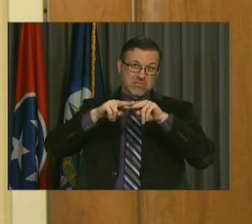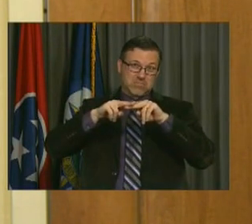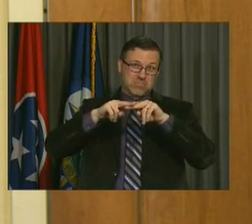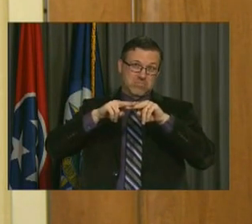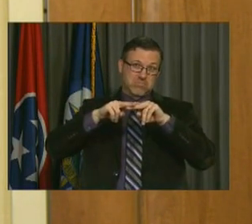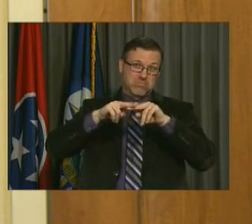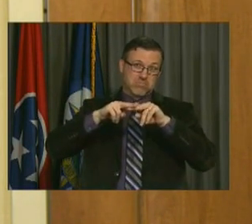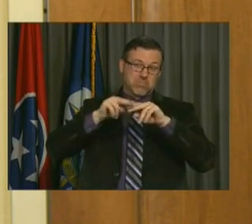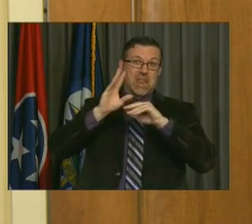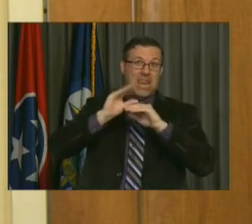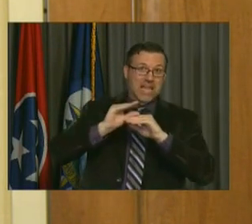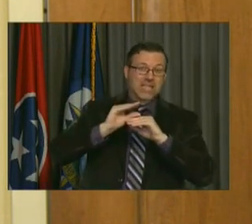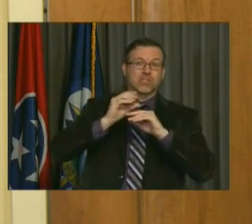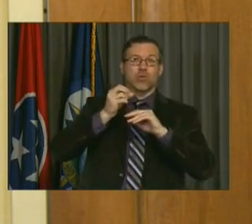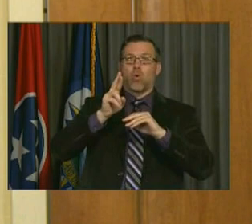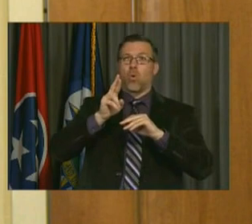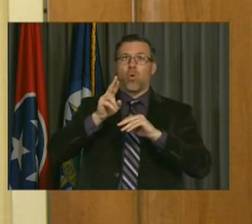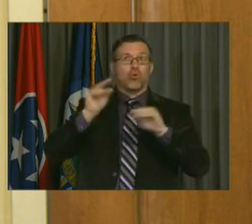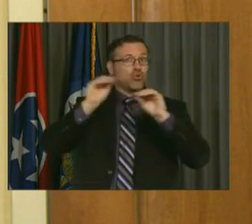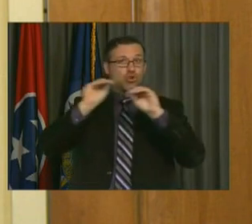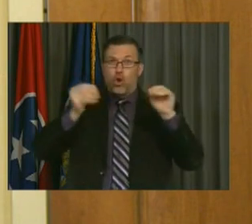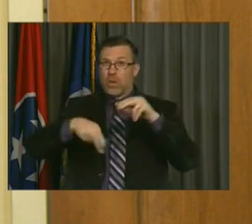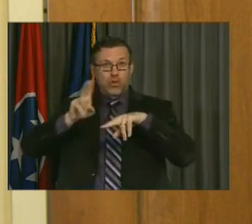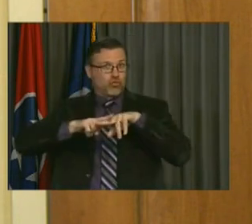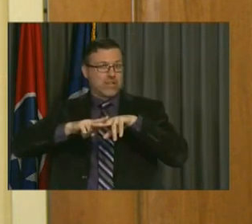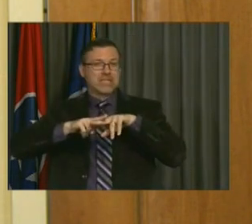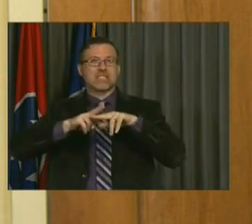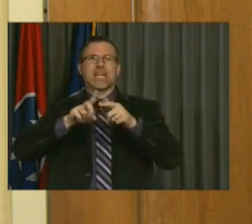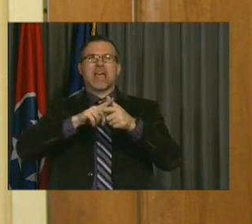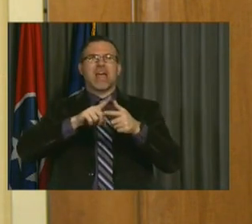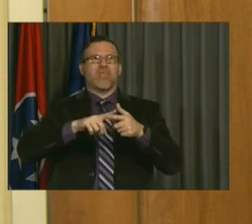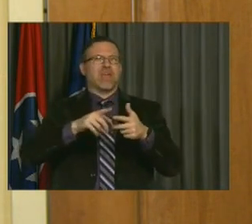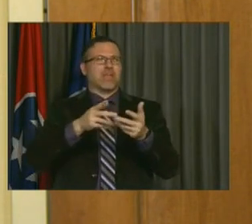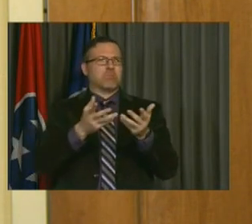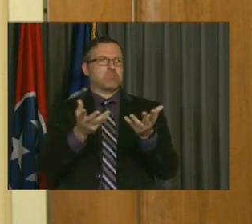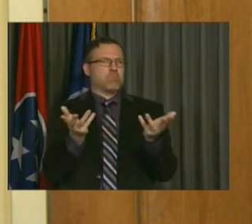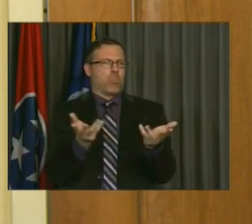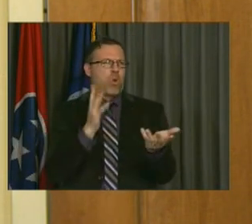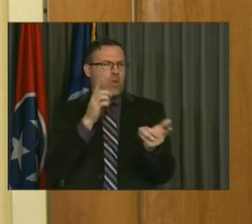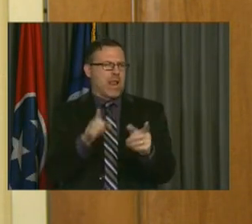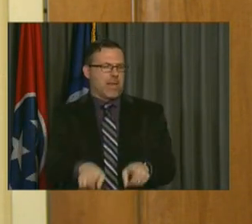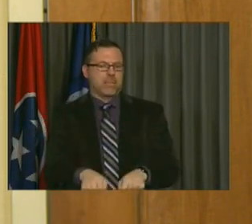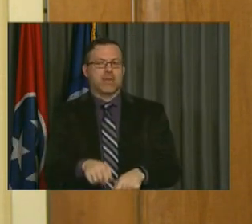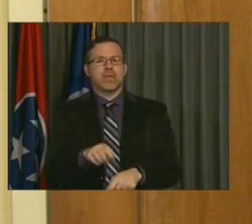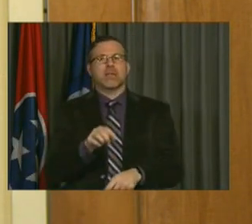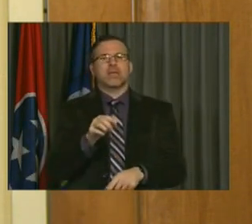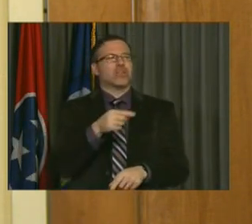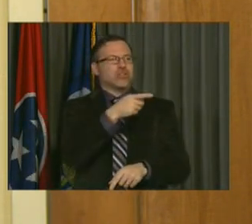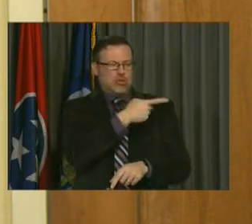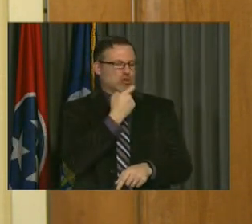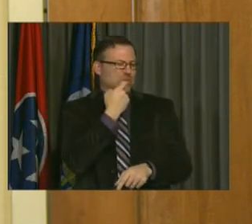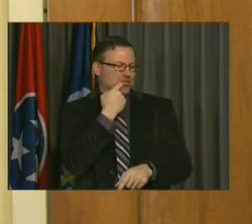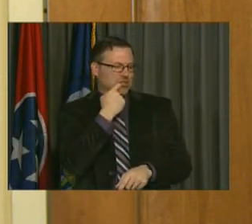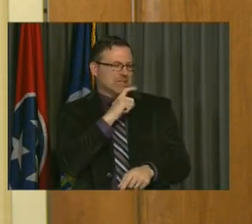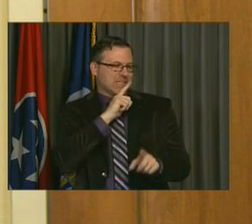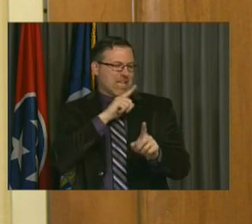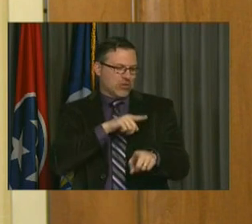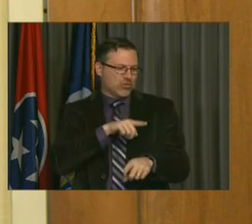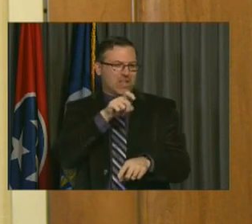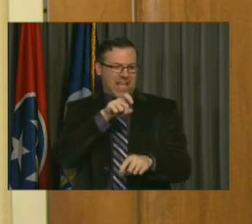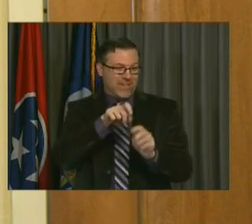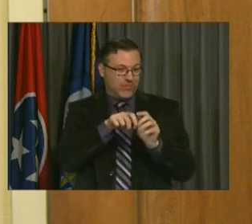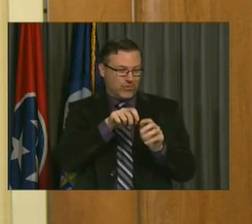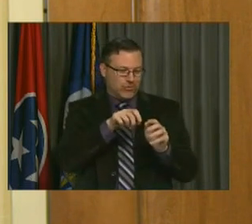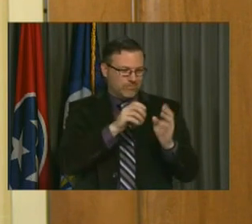all, what does that really look like? So if you can kind of equate those dollar amounts, I know, Mr. Cumber, you just said you'd have to find